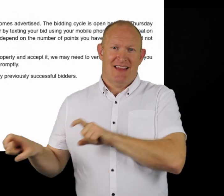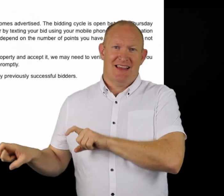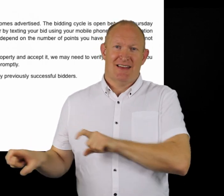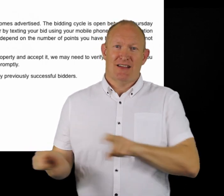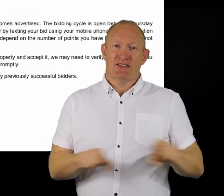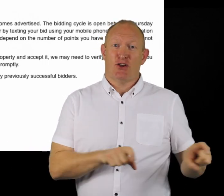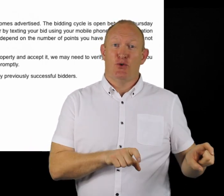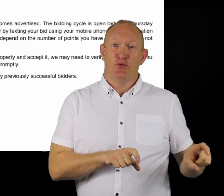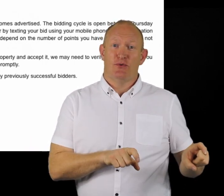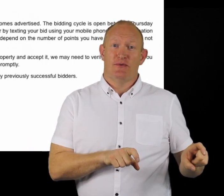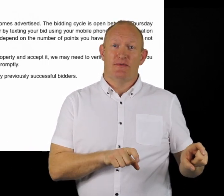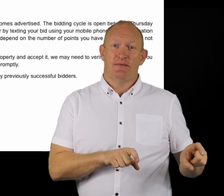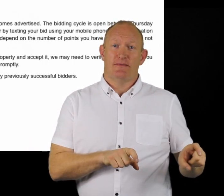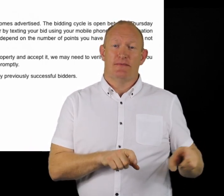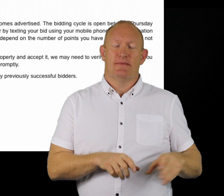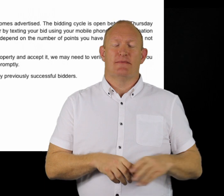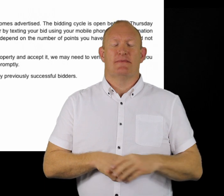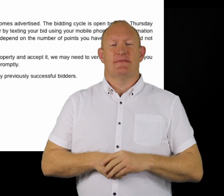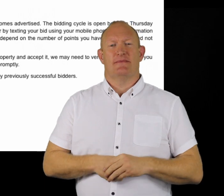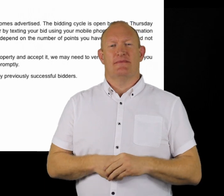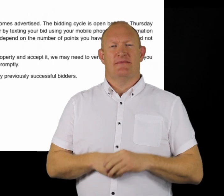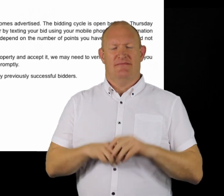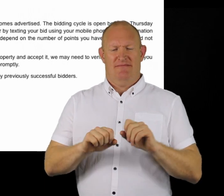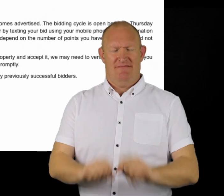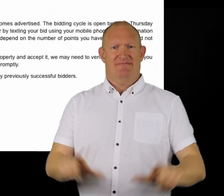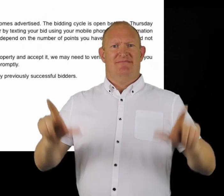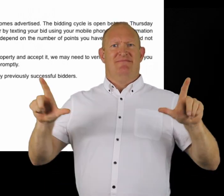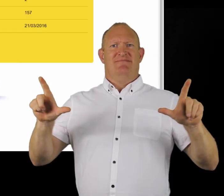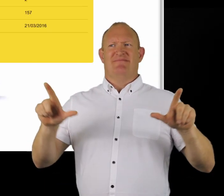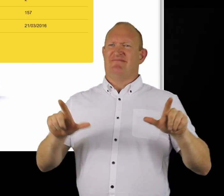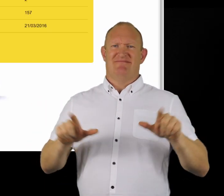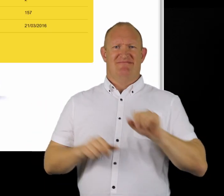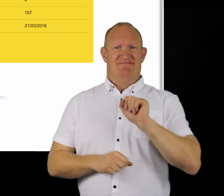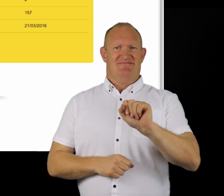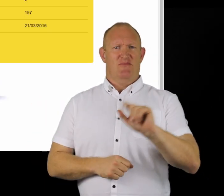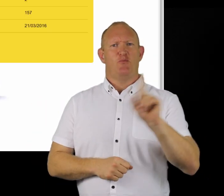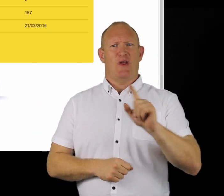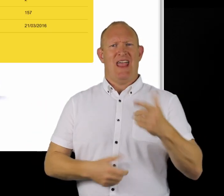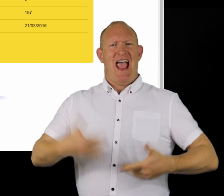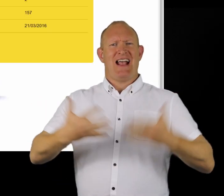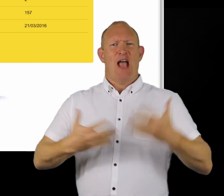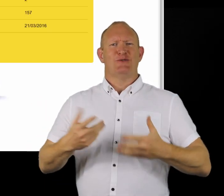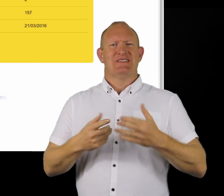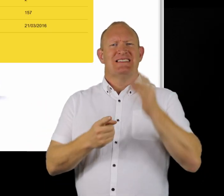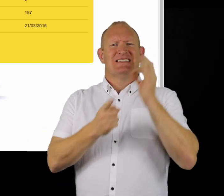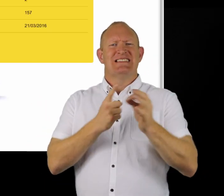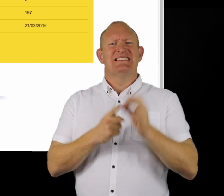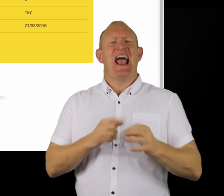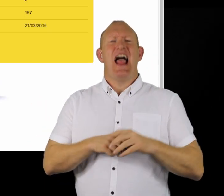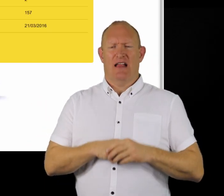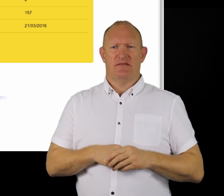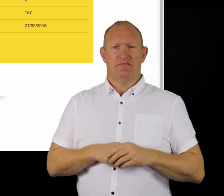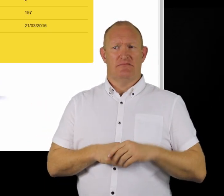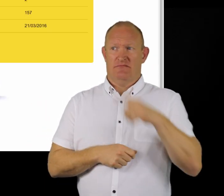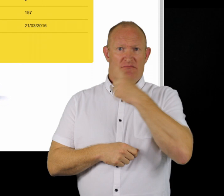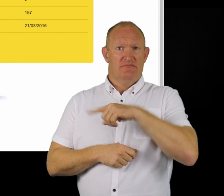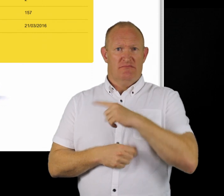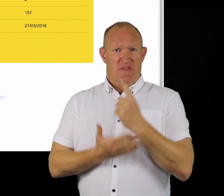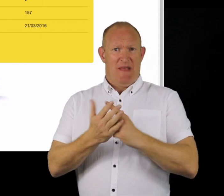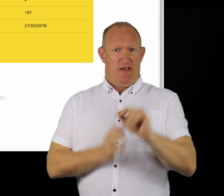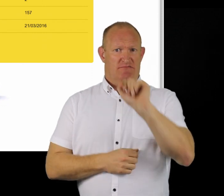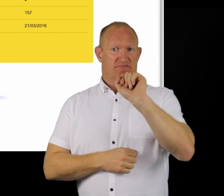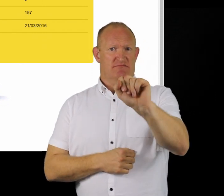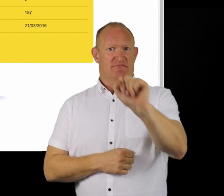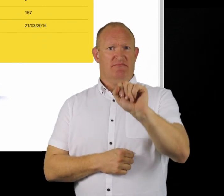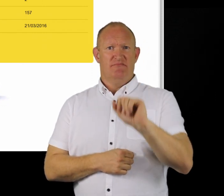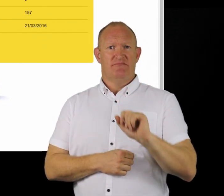continue and you will be taken to your account details screen. On this screen you will find your current